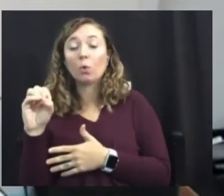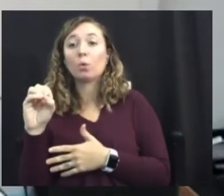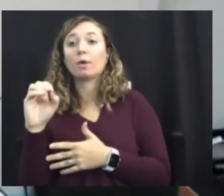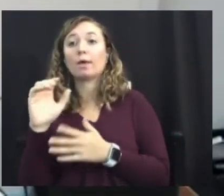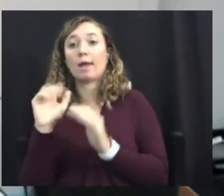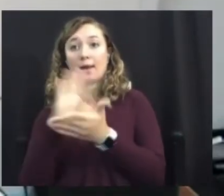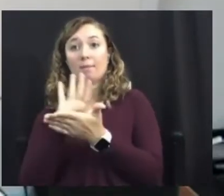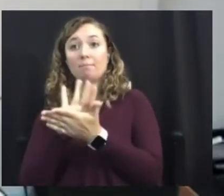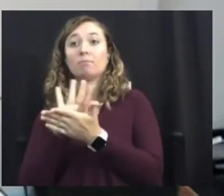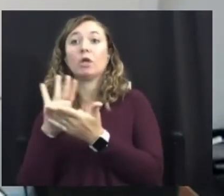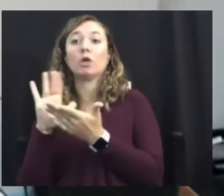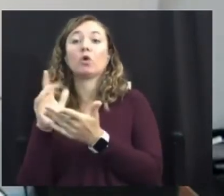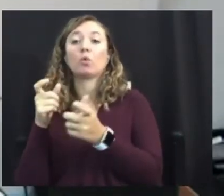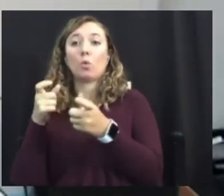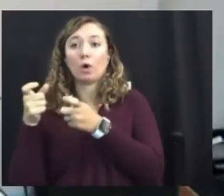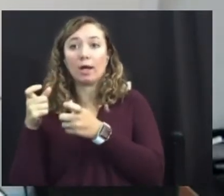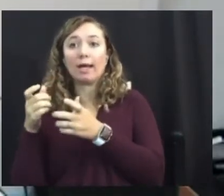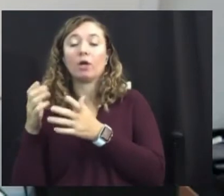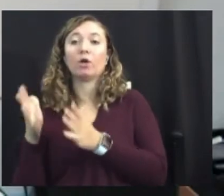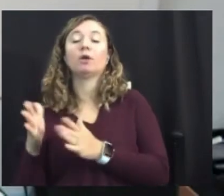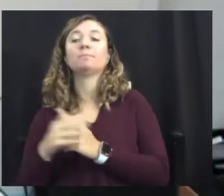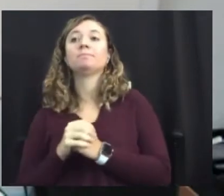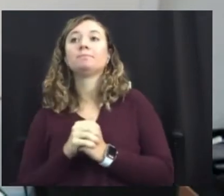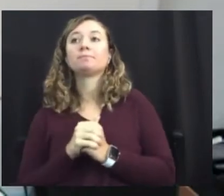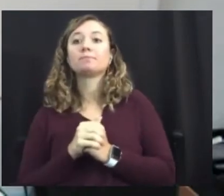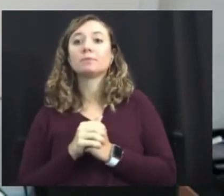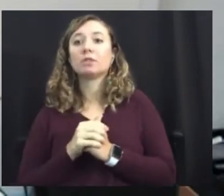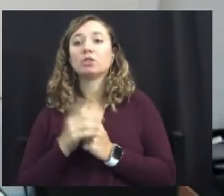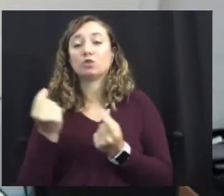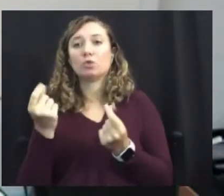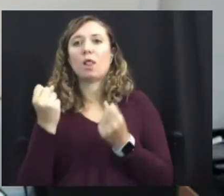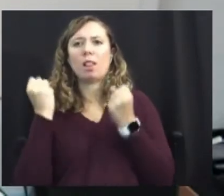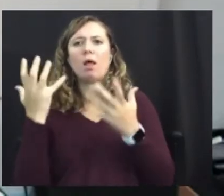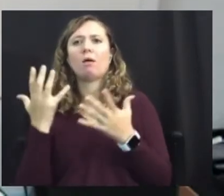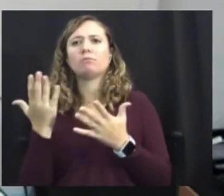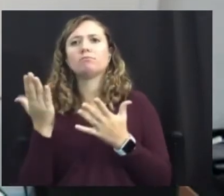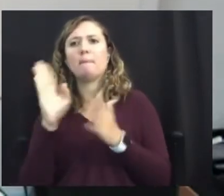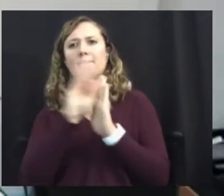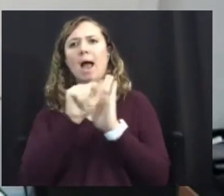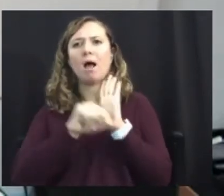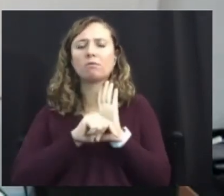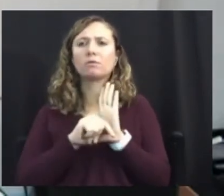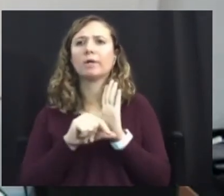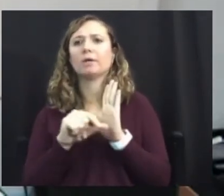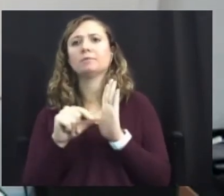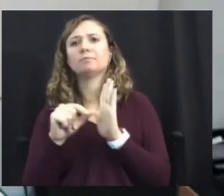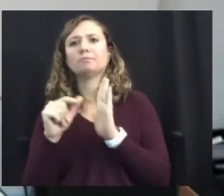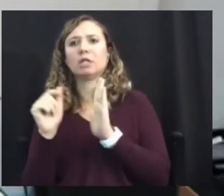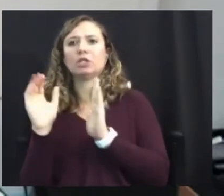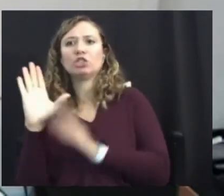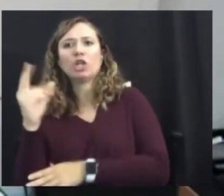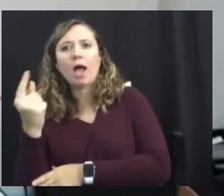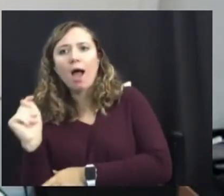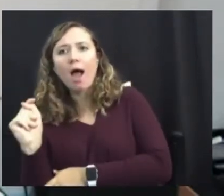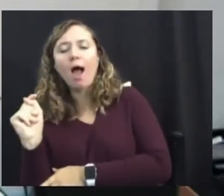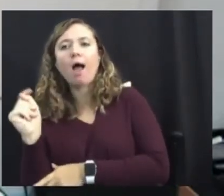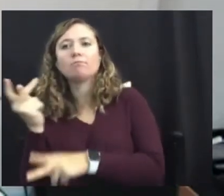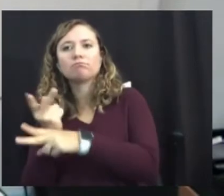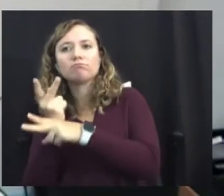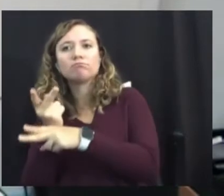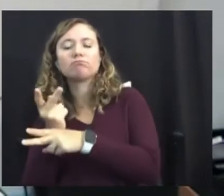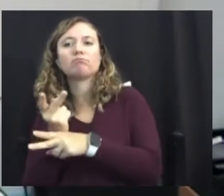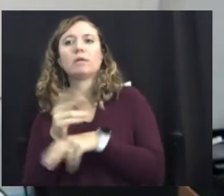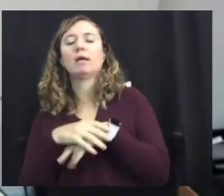a lot of the background moderations and things like that as far as making sure chat is handled and that questions are being